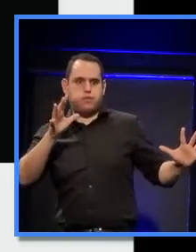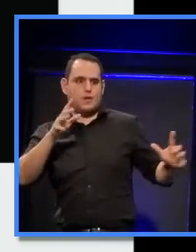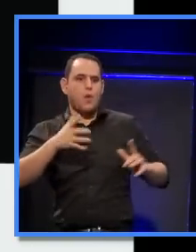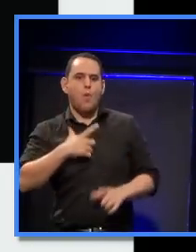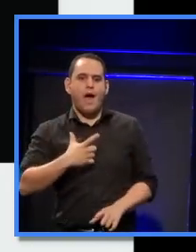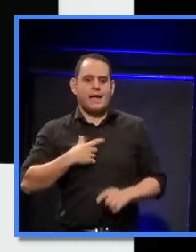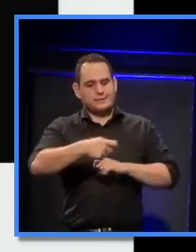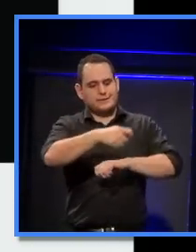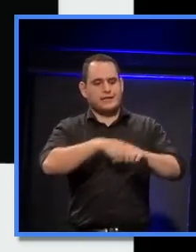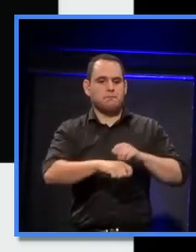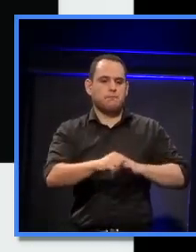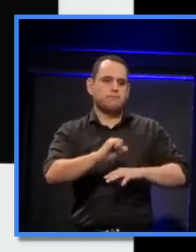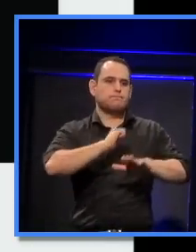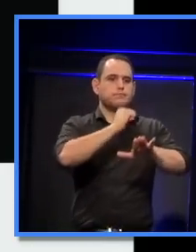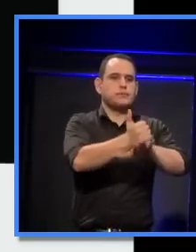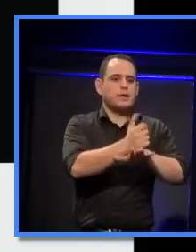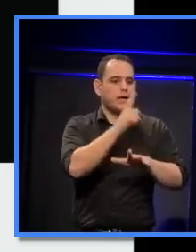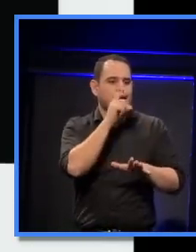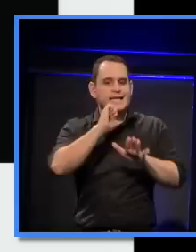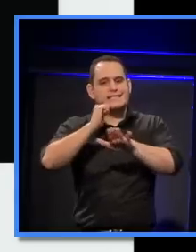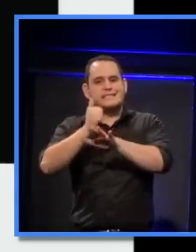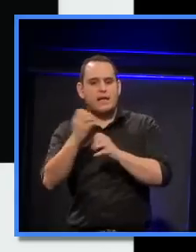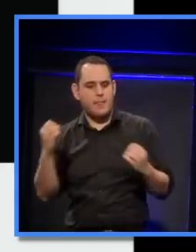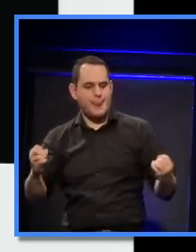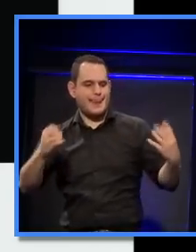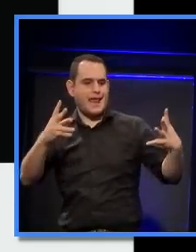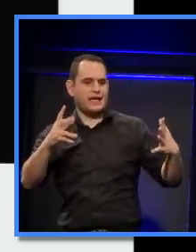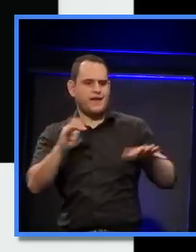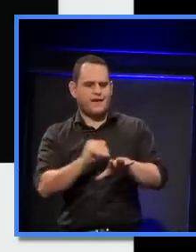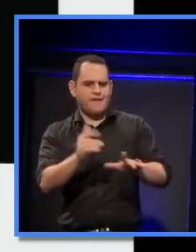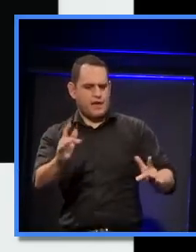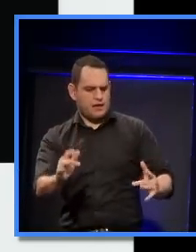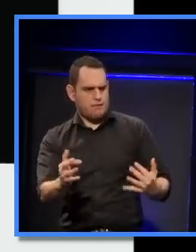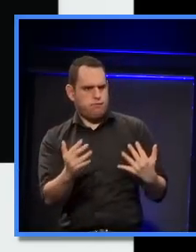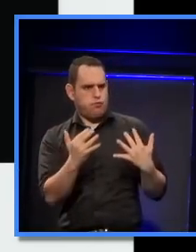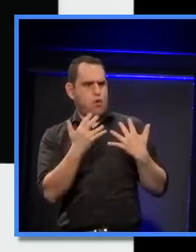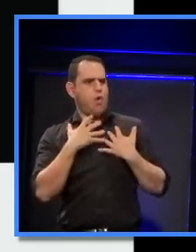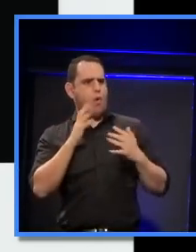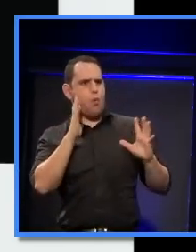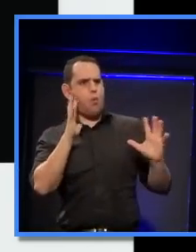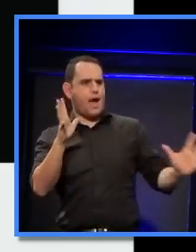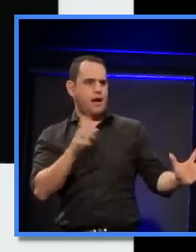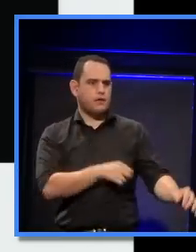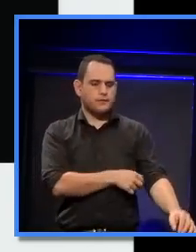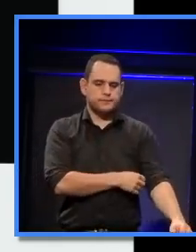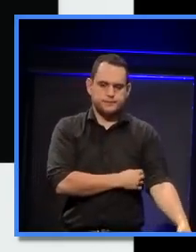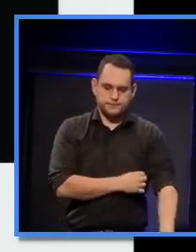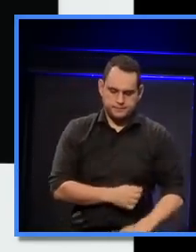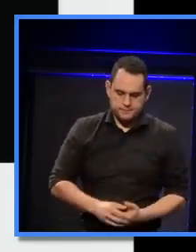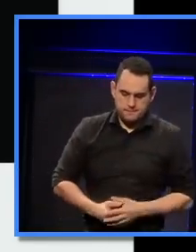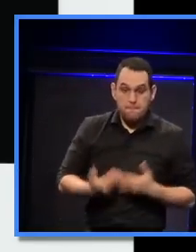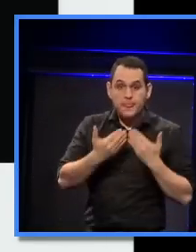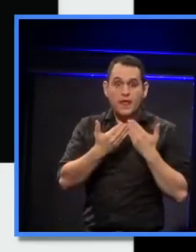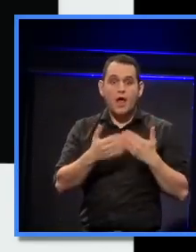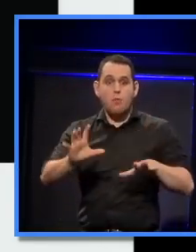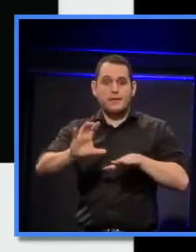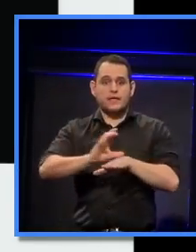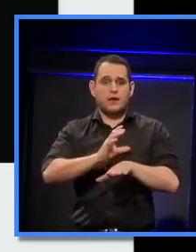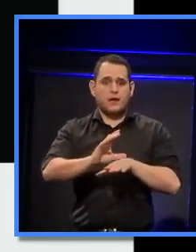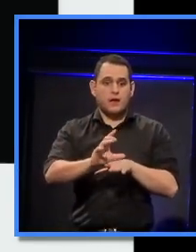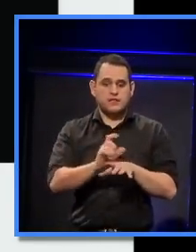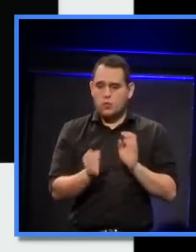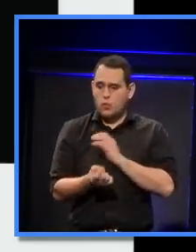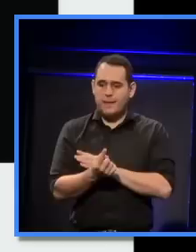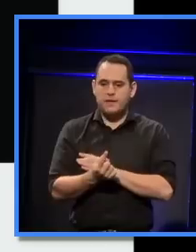so he could do that, those lighting effects. One of the pieces they played at the opening concert was the 4A Requiem,